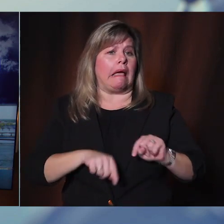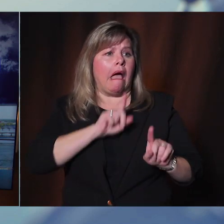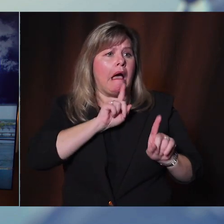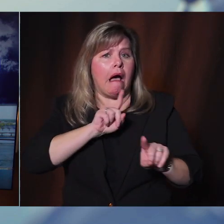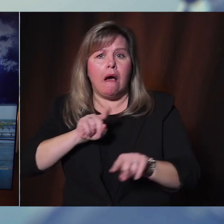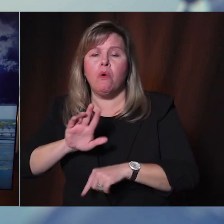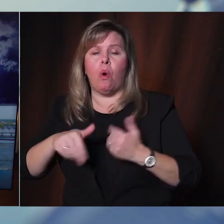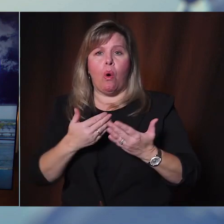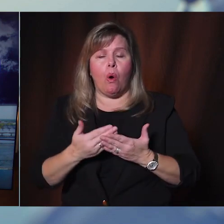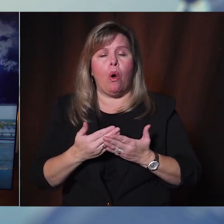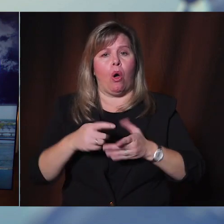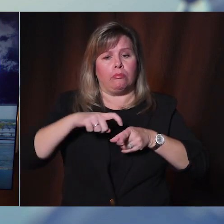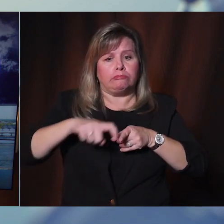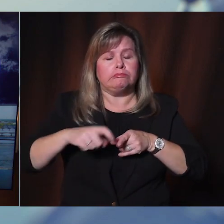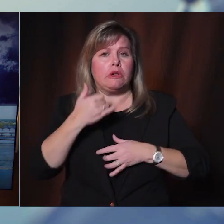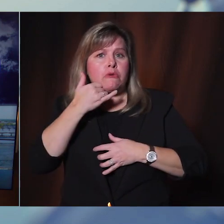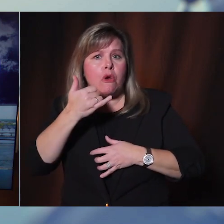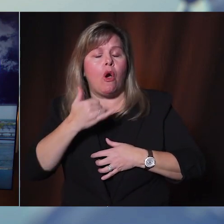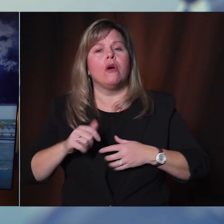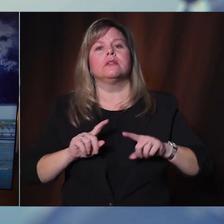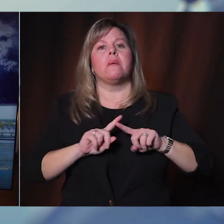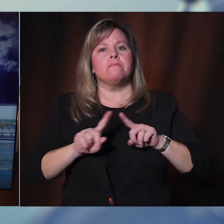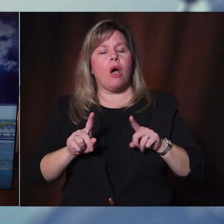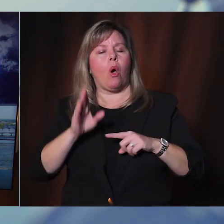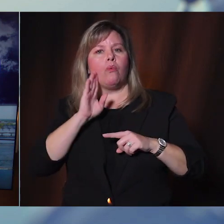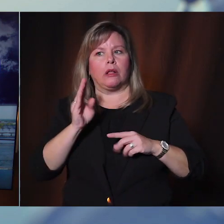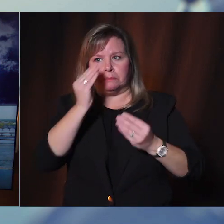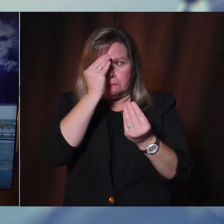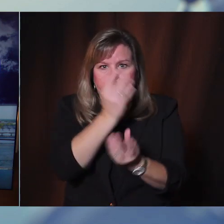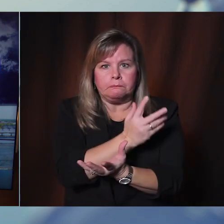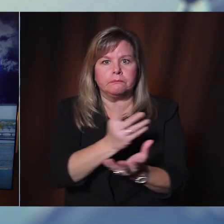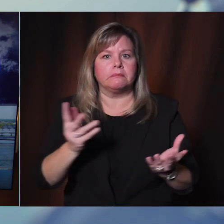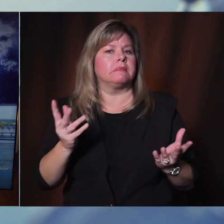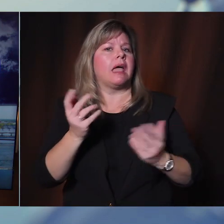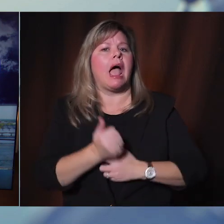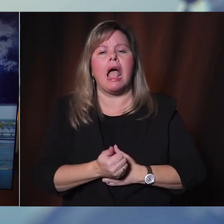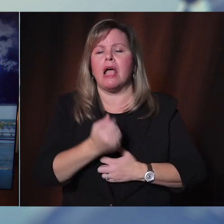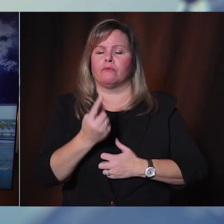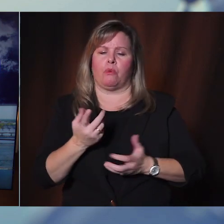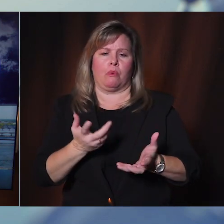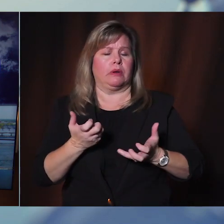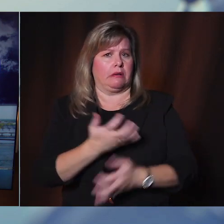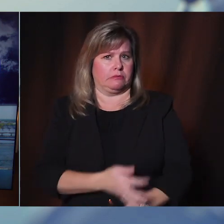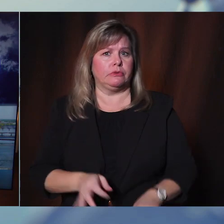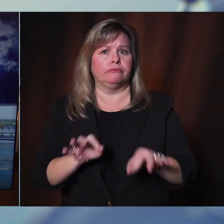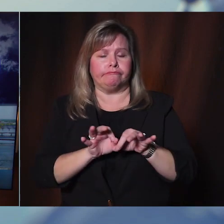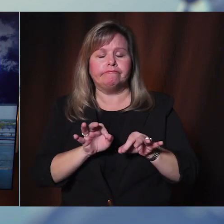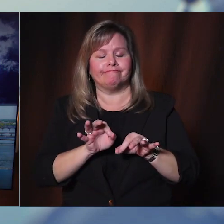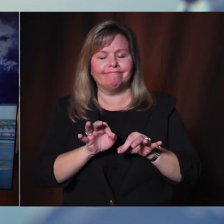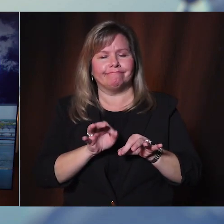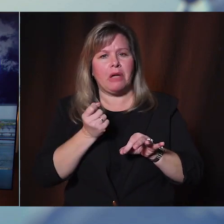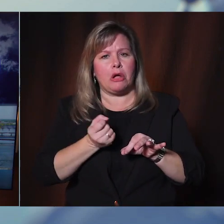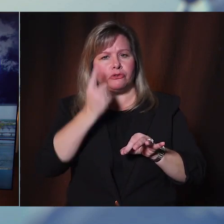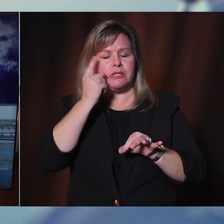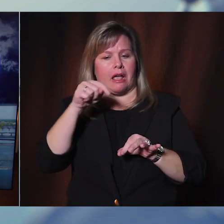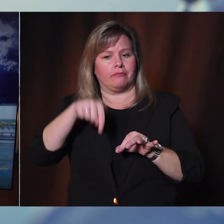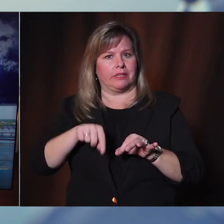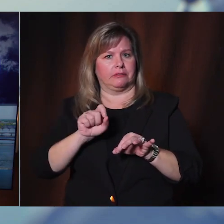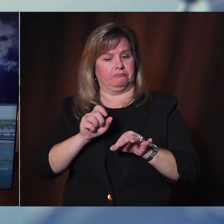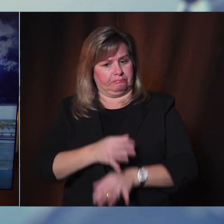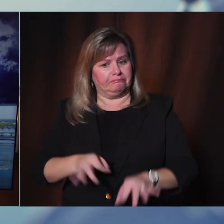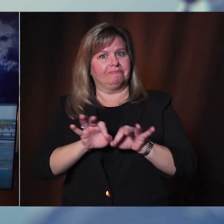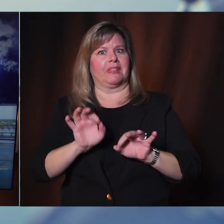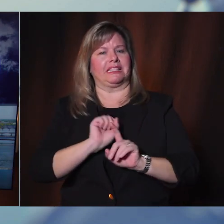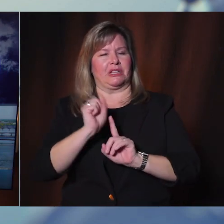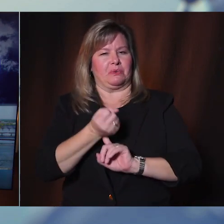ask that you share this video message broadly so that everyone in our region understands the situation. I also